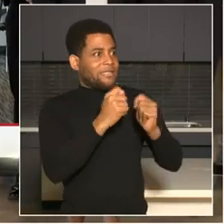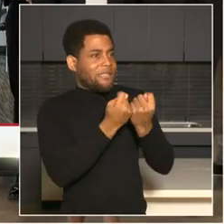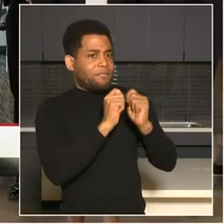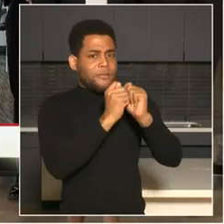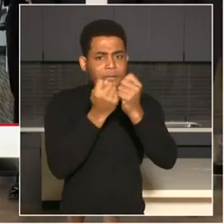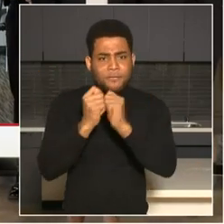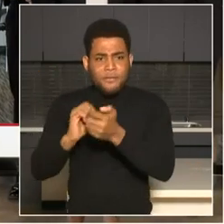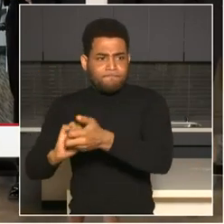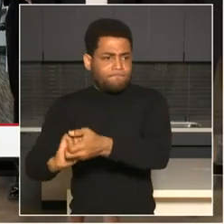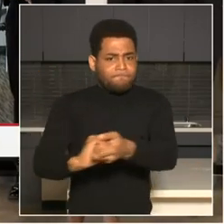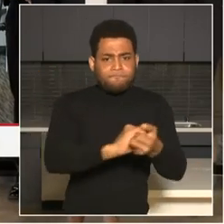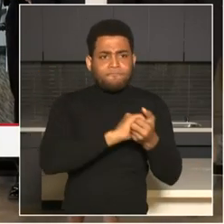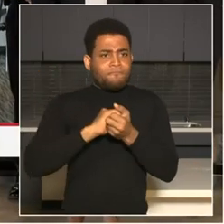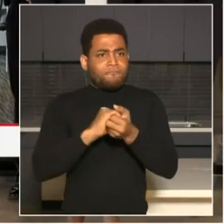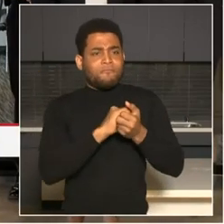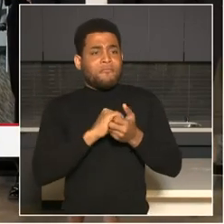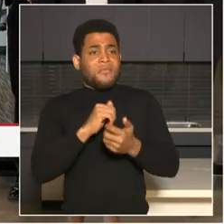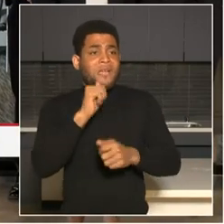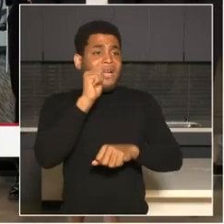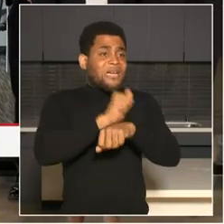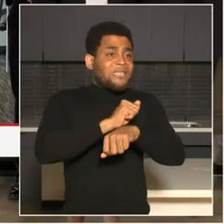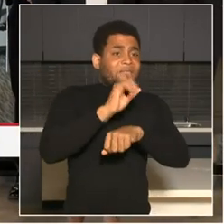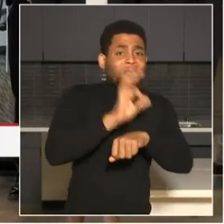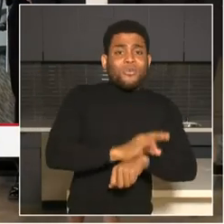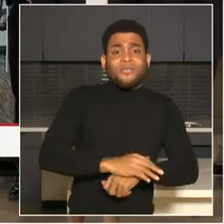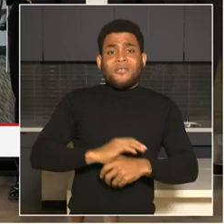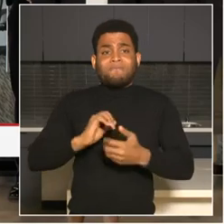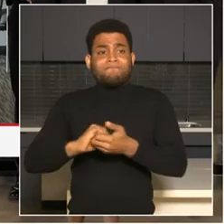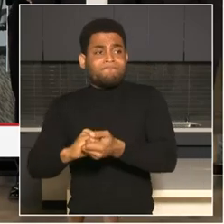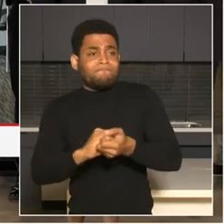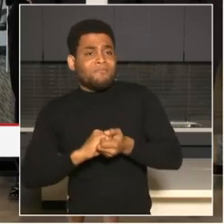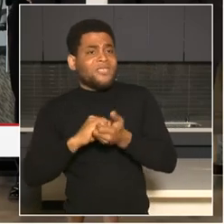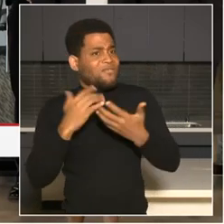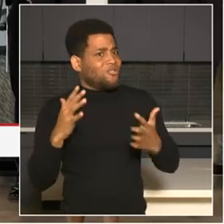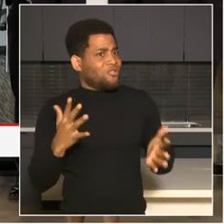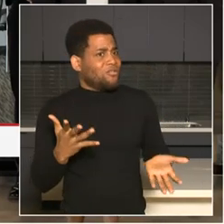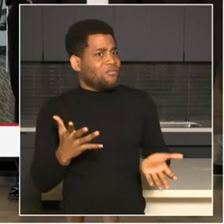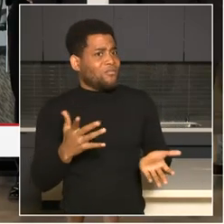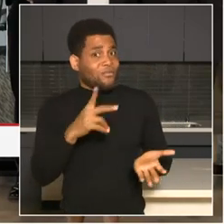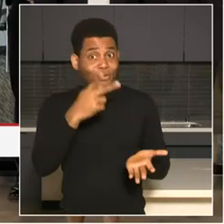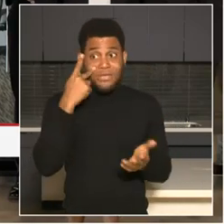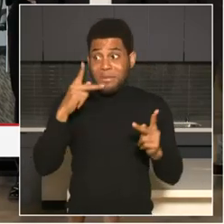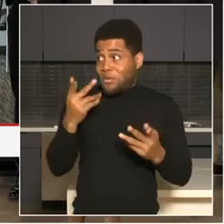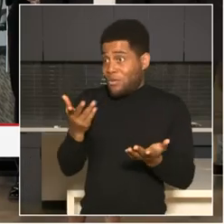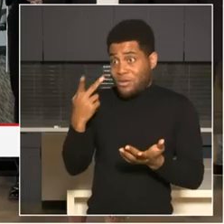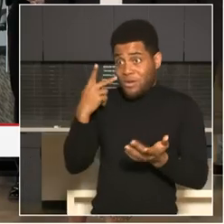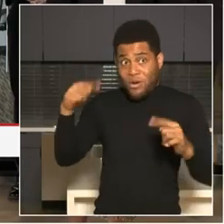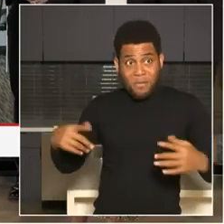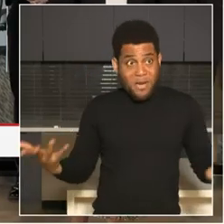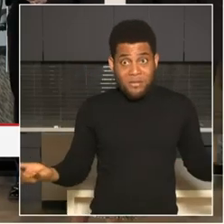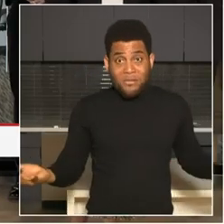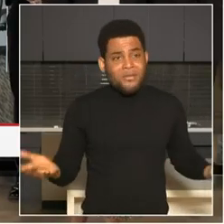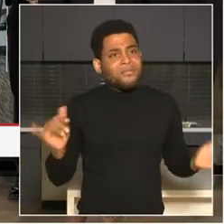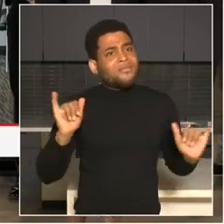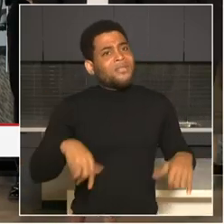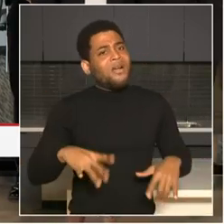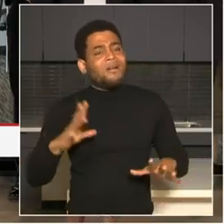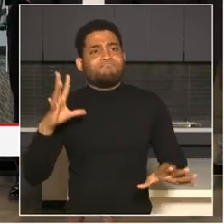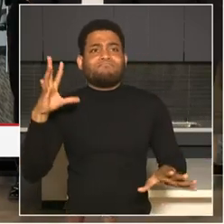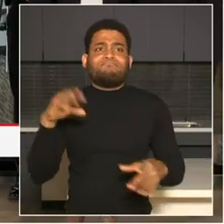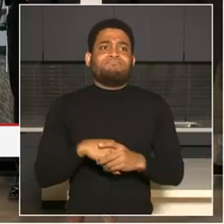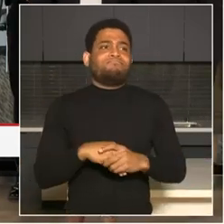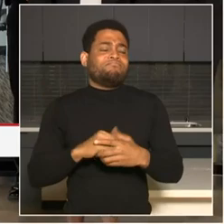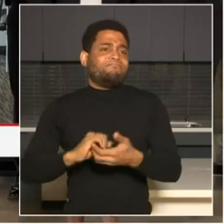our task force, all of these partners that you see behind me have been embedded with the Metropolitan Police Department prior to my arrival. Um,